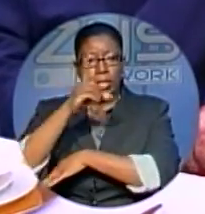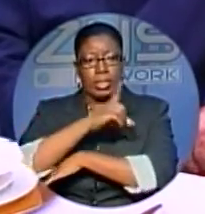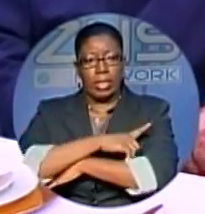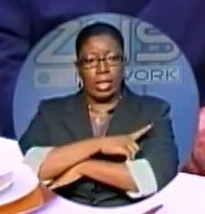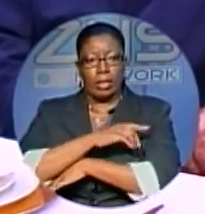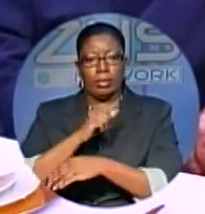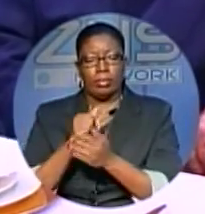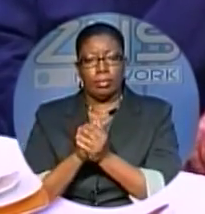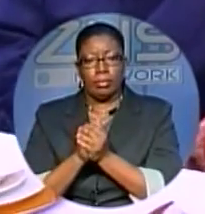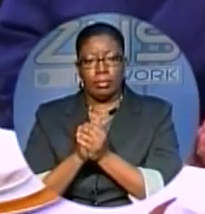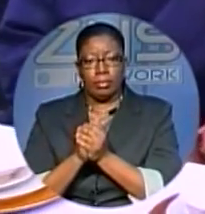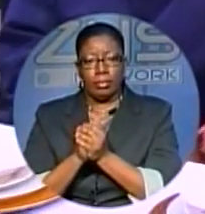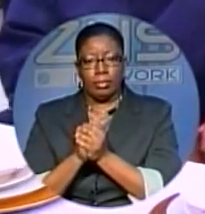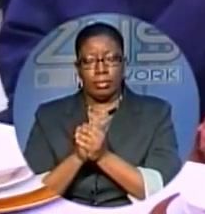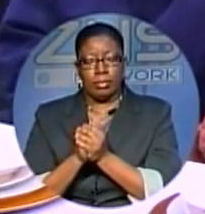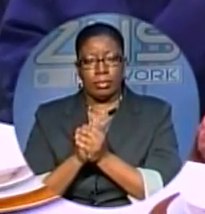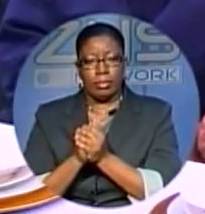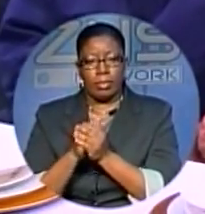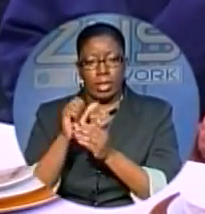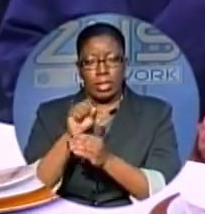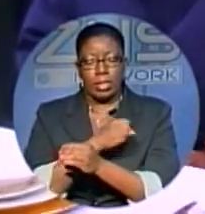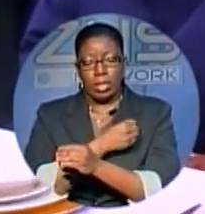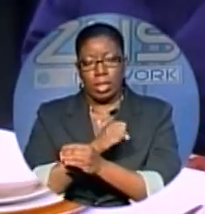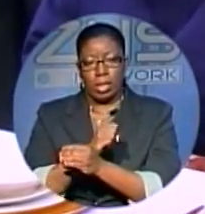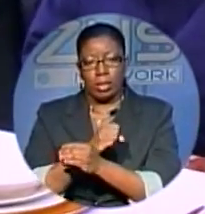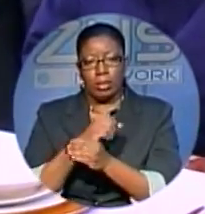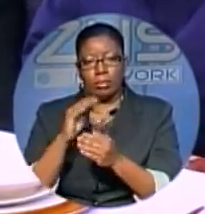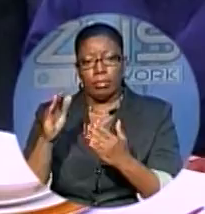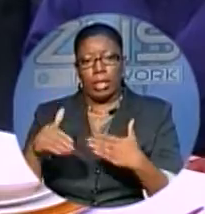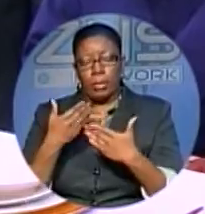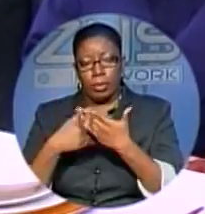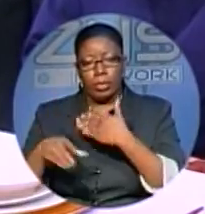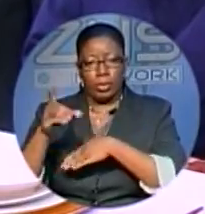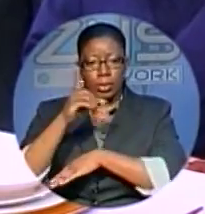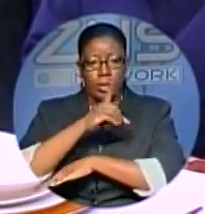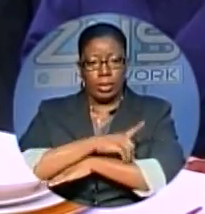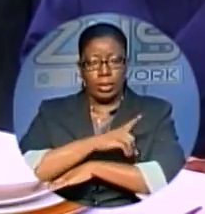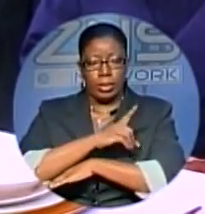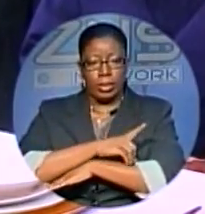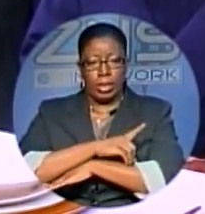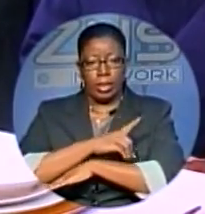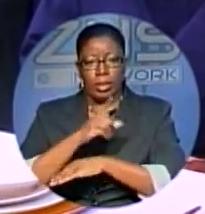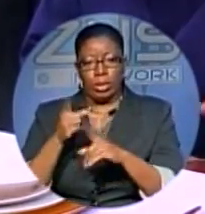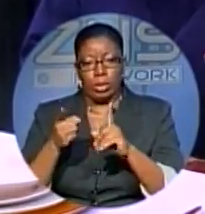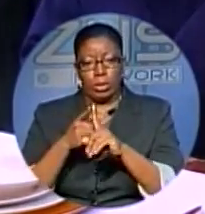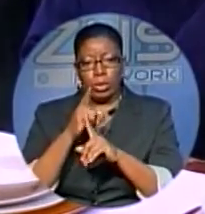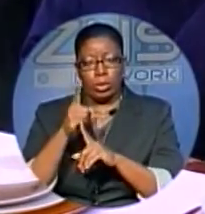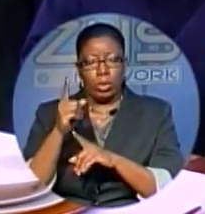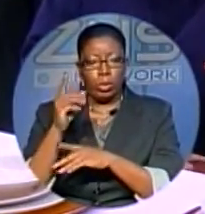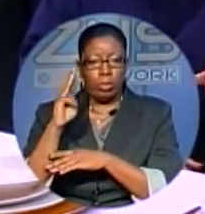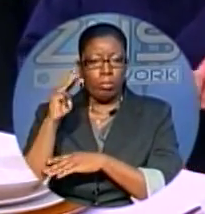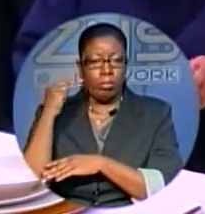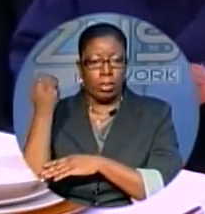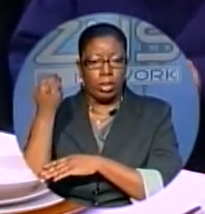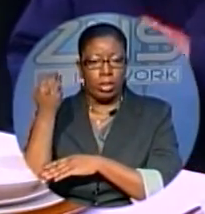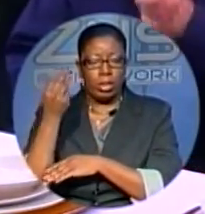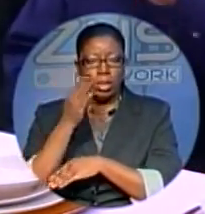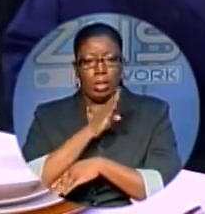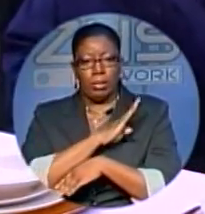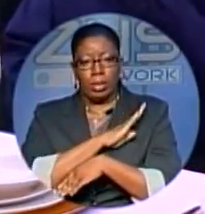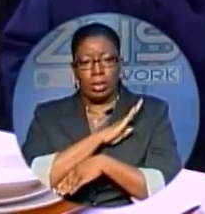Happy birthday to you. Happy birthday, Ms. Bastian.